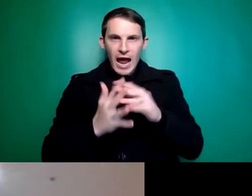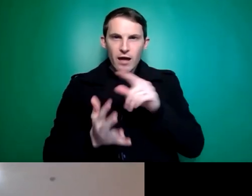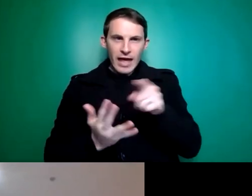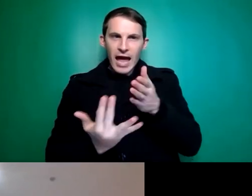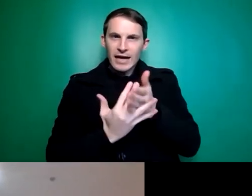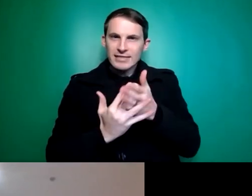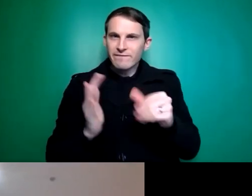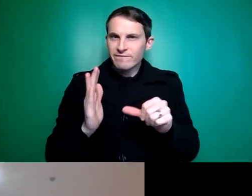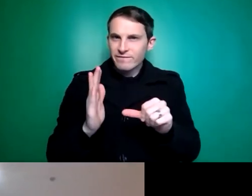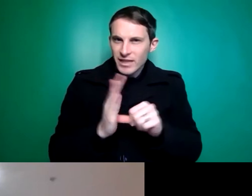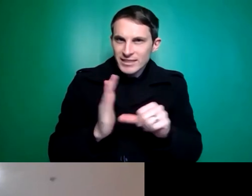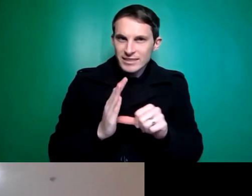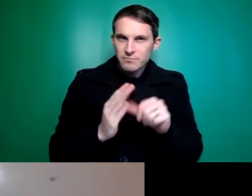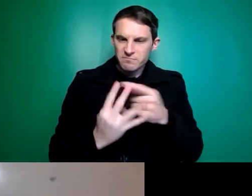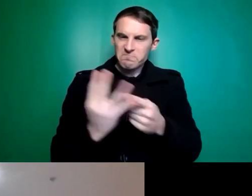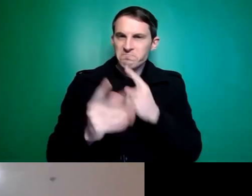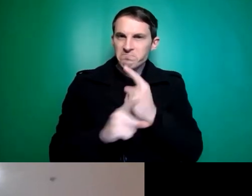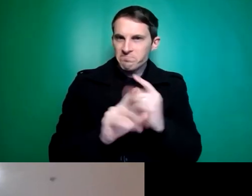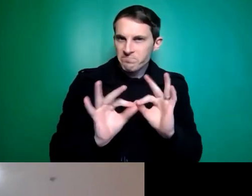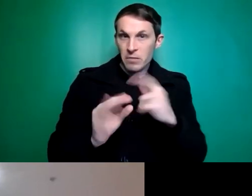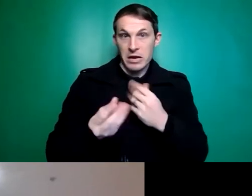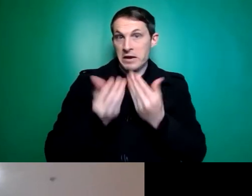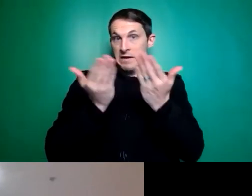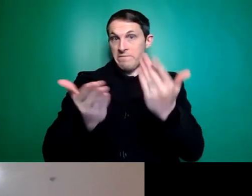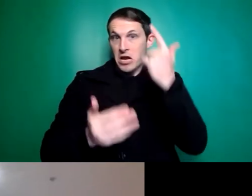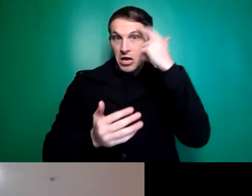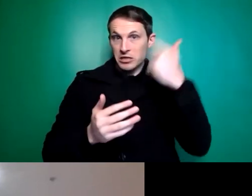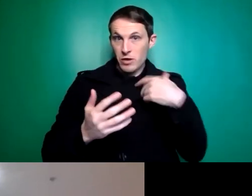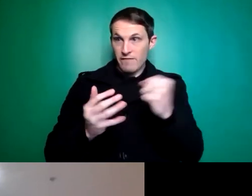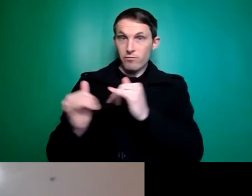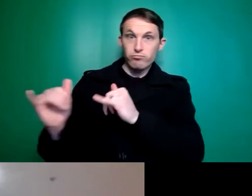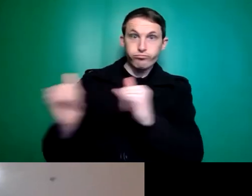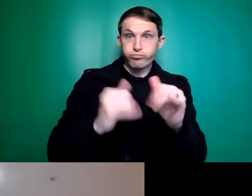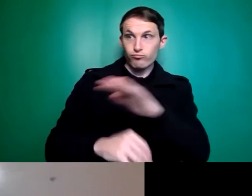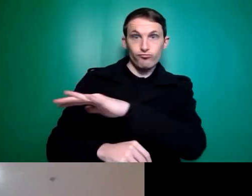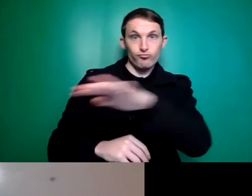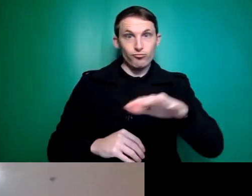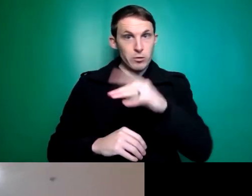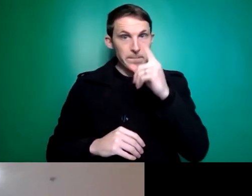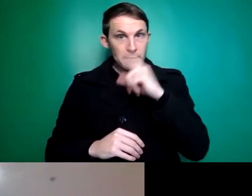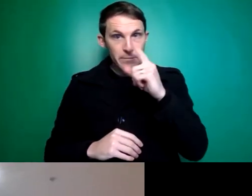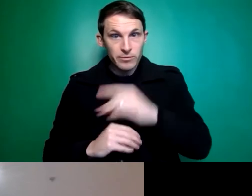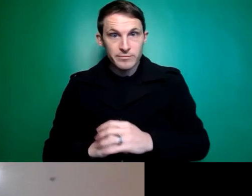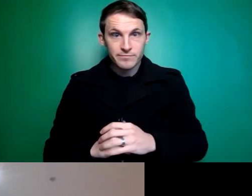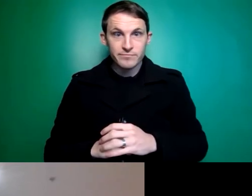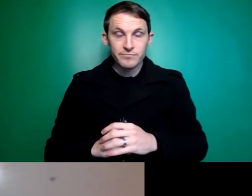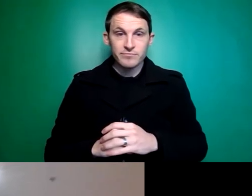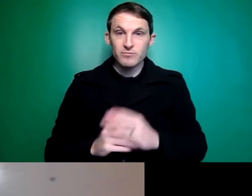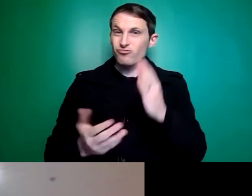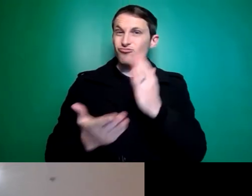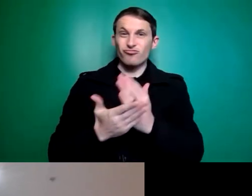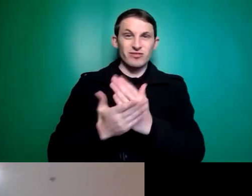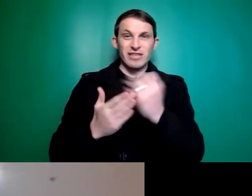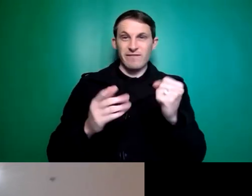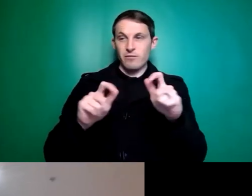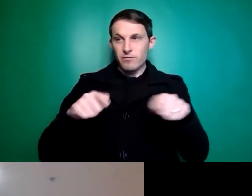but just to give you a bit of an idea, we've done an environmental scan on this in recent times, and it's patchwork of funding that's out